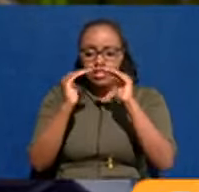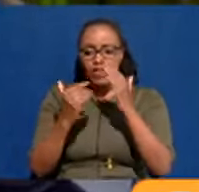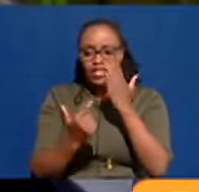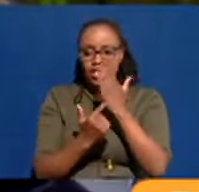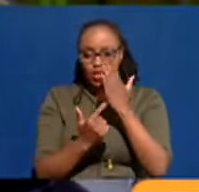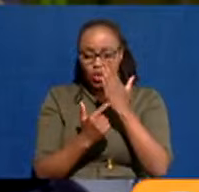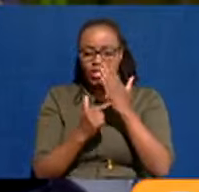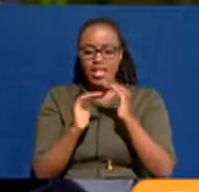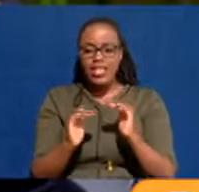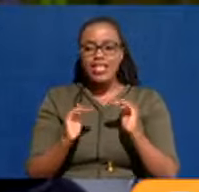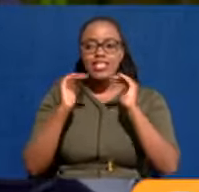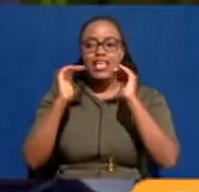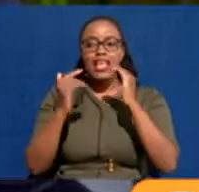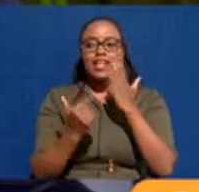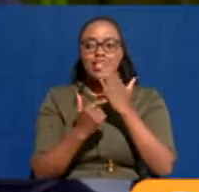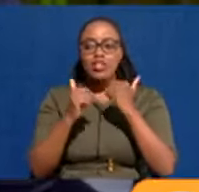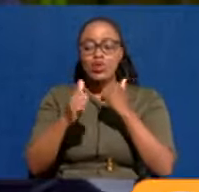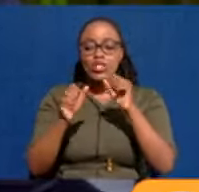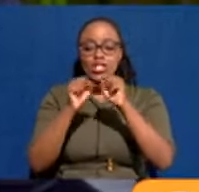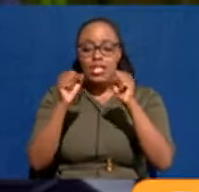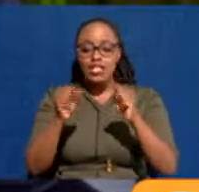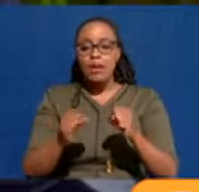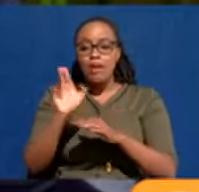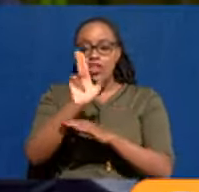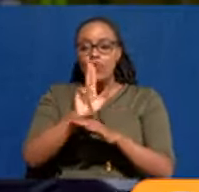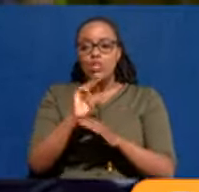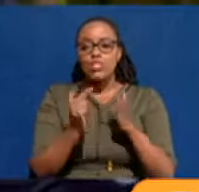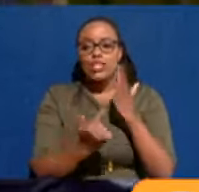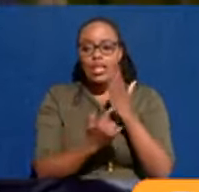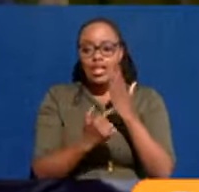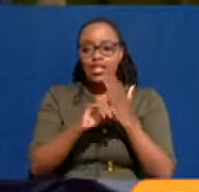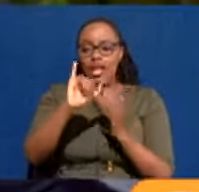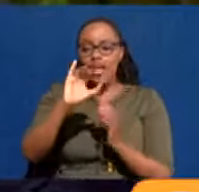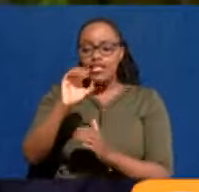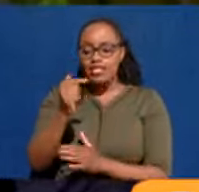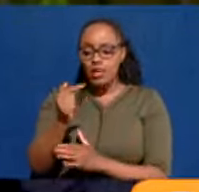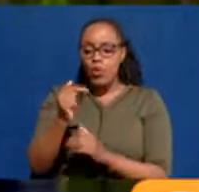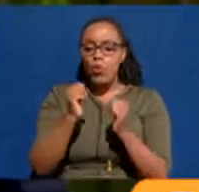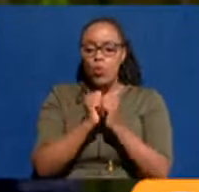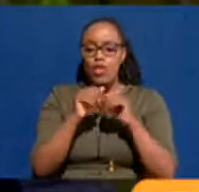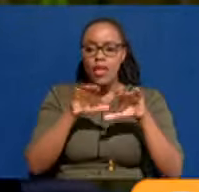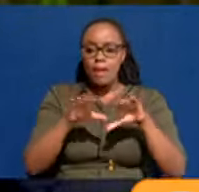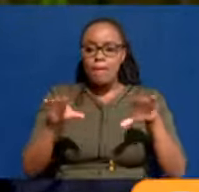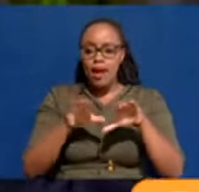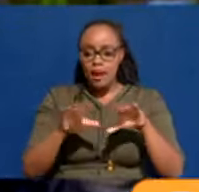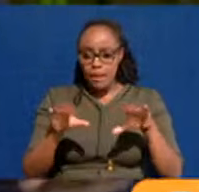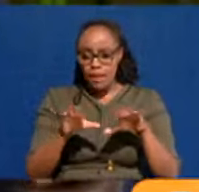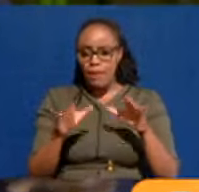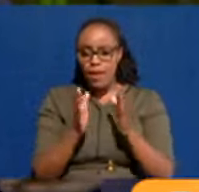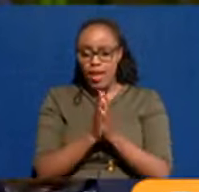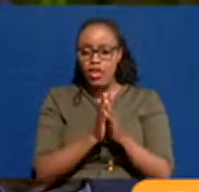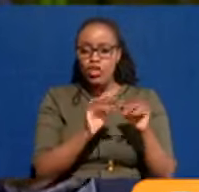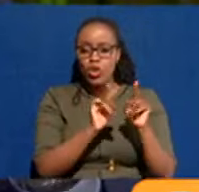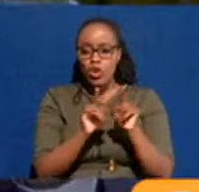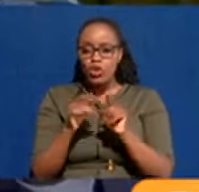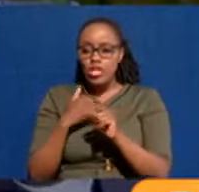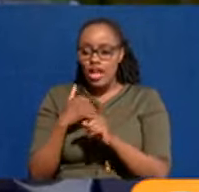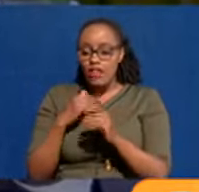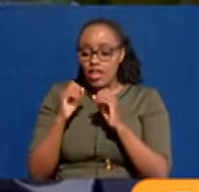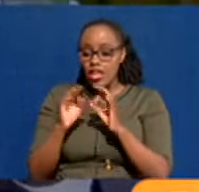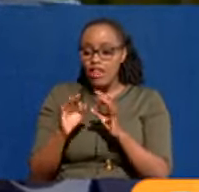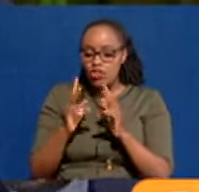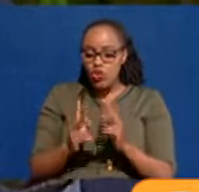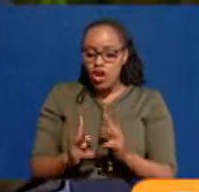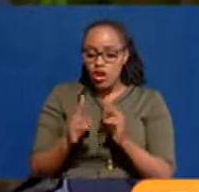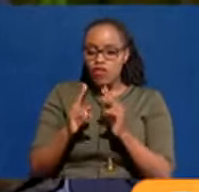So SCADA technology is a system using technology, IT, in the pipes that I can check on my phone. If Trevor has cut